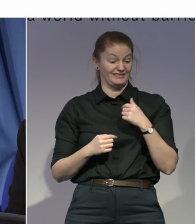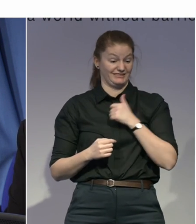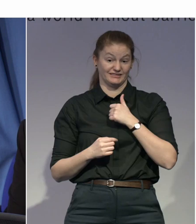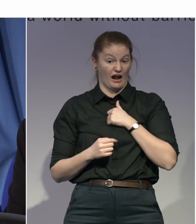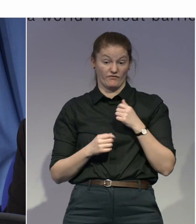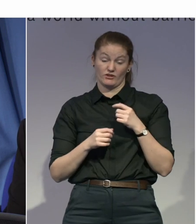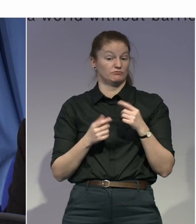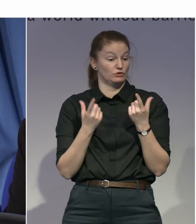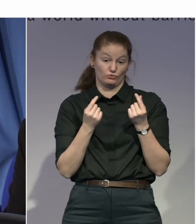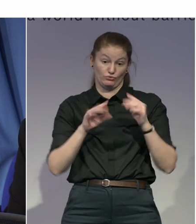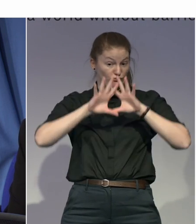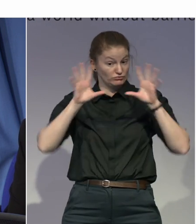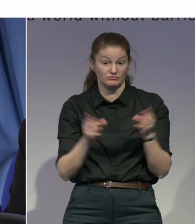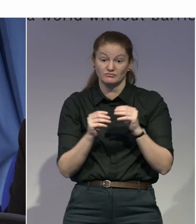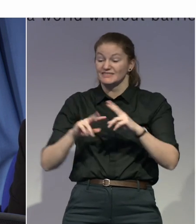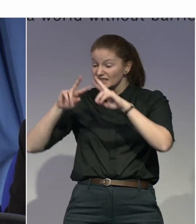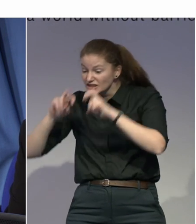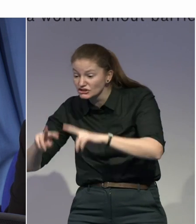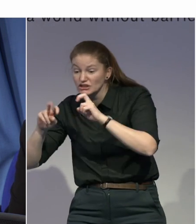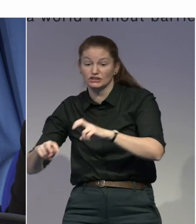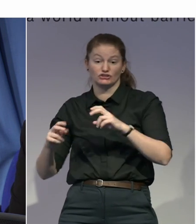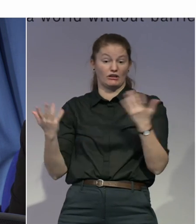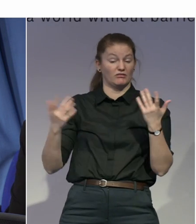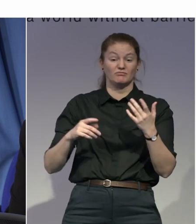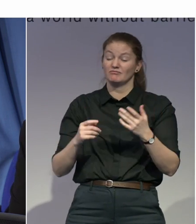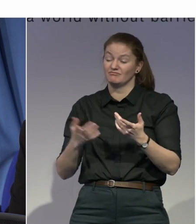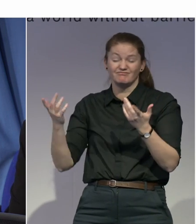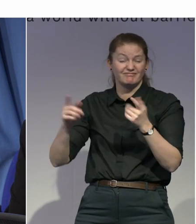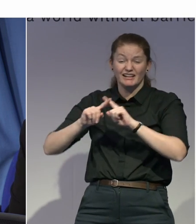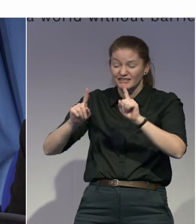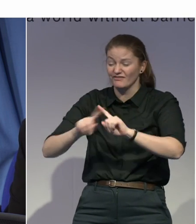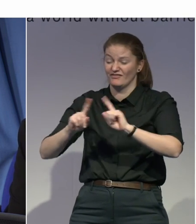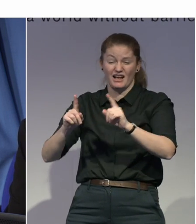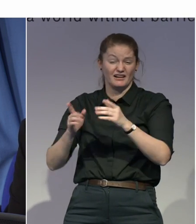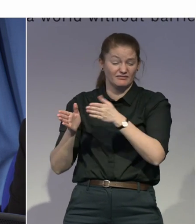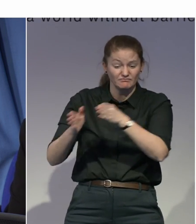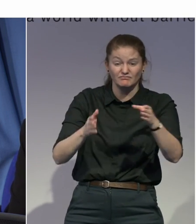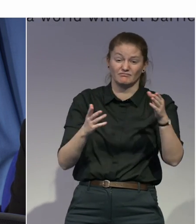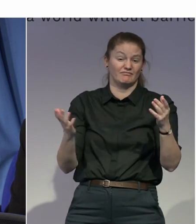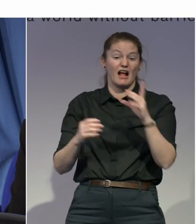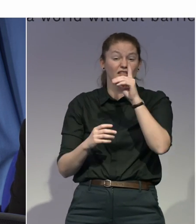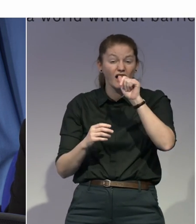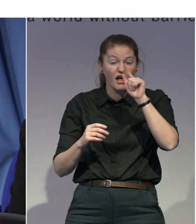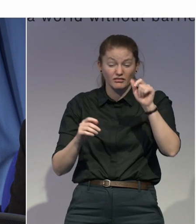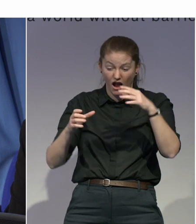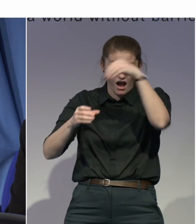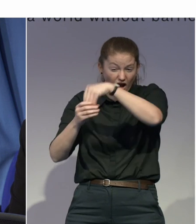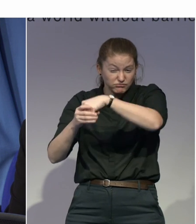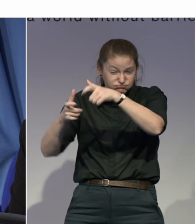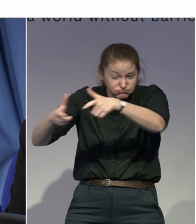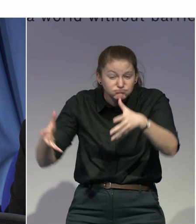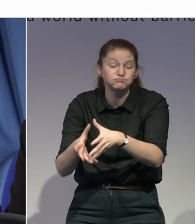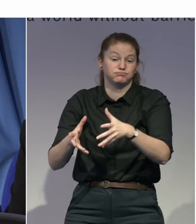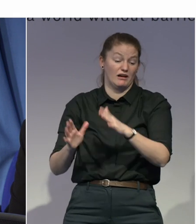point, and maybe you have seen in the slide before very quickly, our benchmark could be